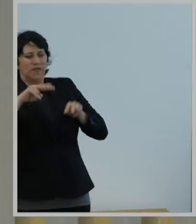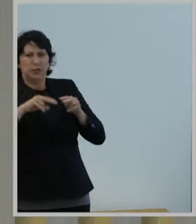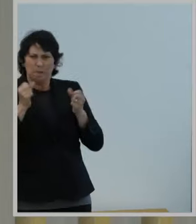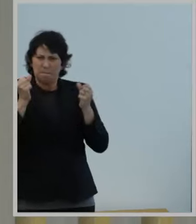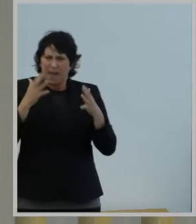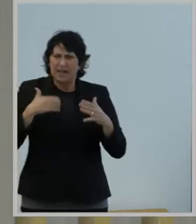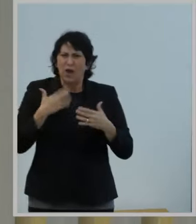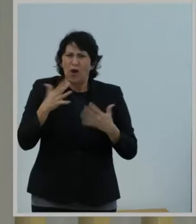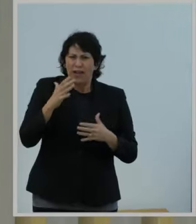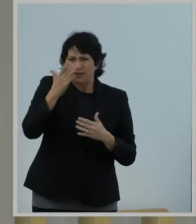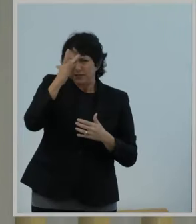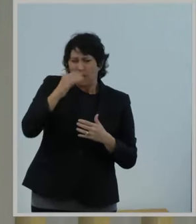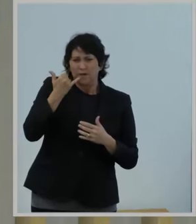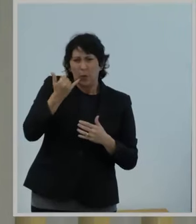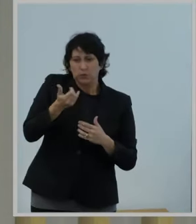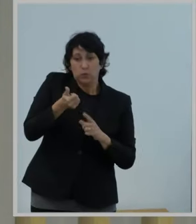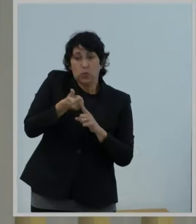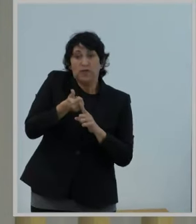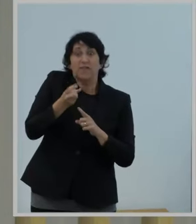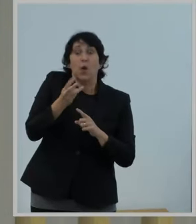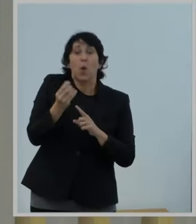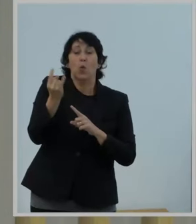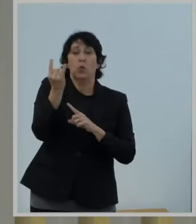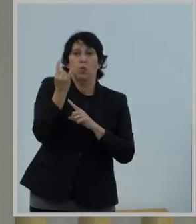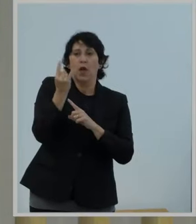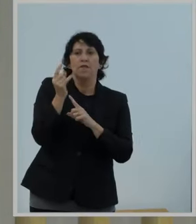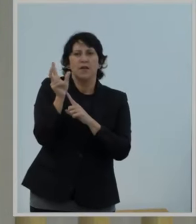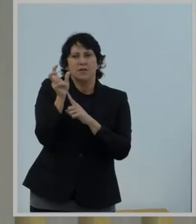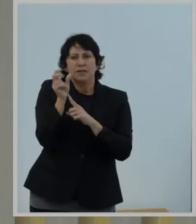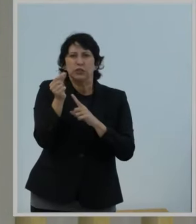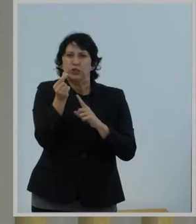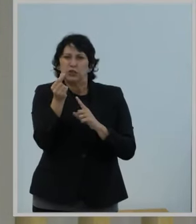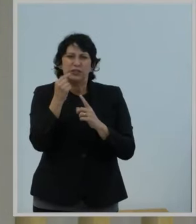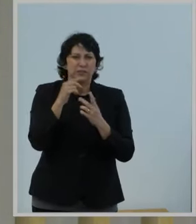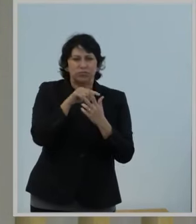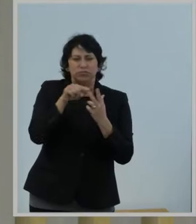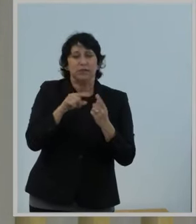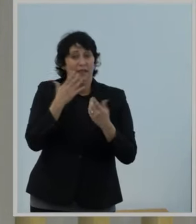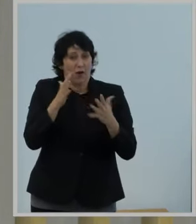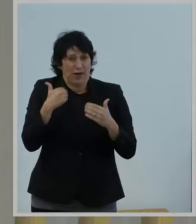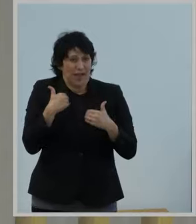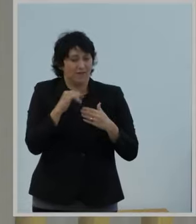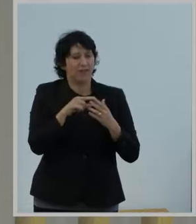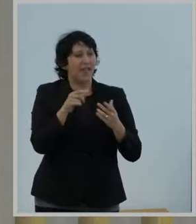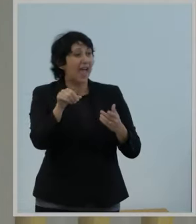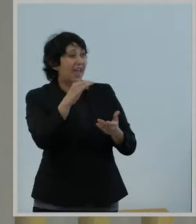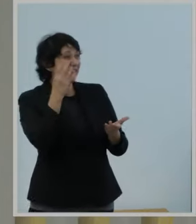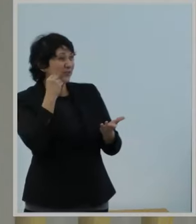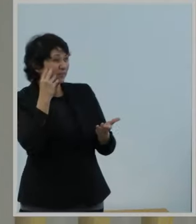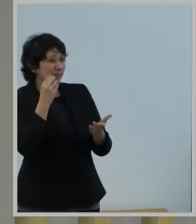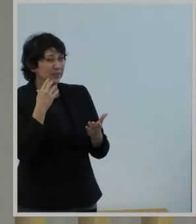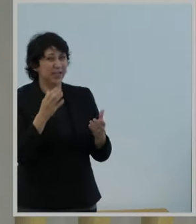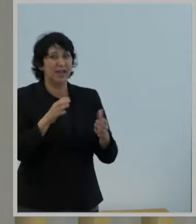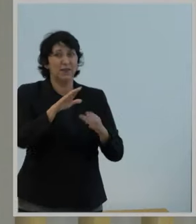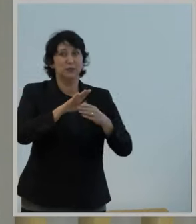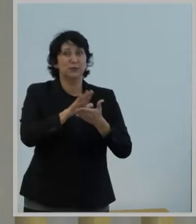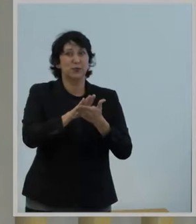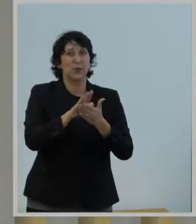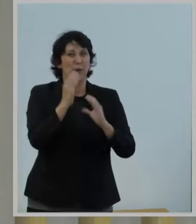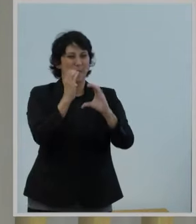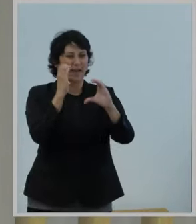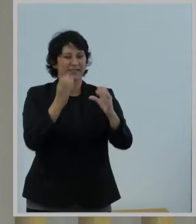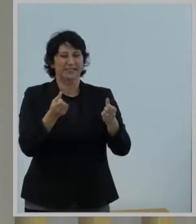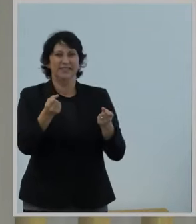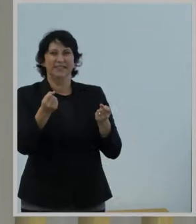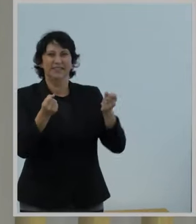connected smartphones, many with mobile hotspot capability. On top of that, anyone who's ever ridden a school bus should have a healthy skepticism